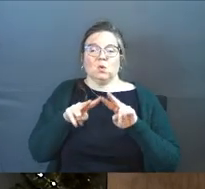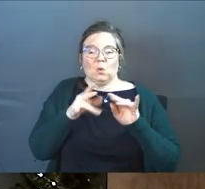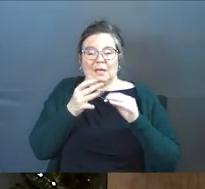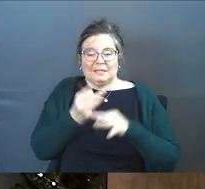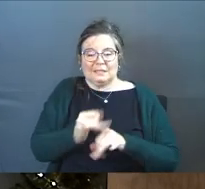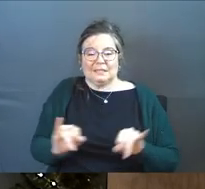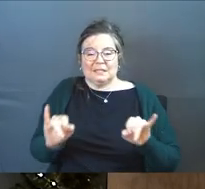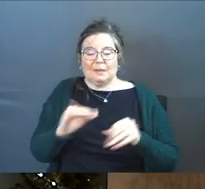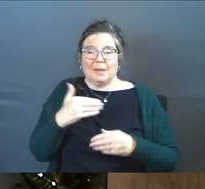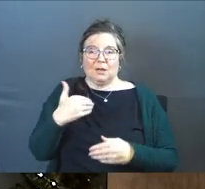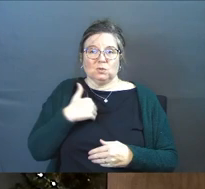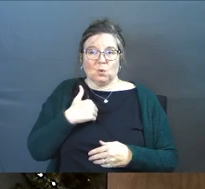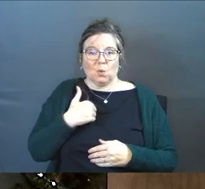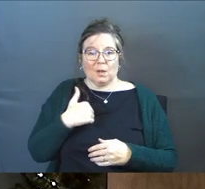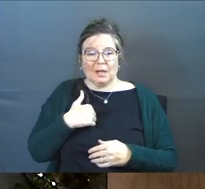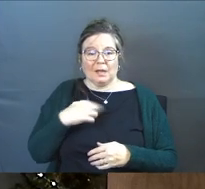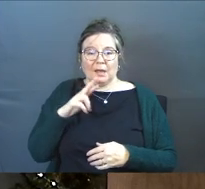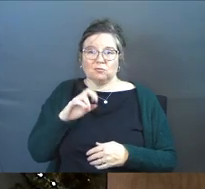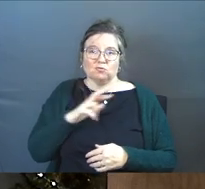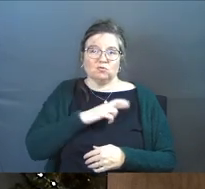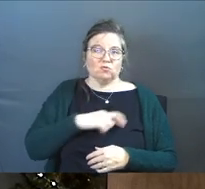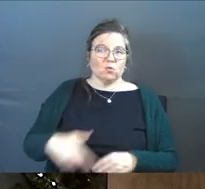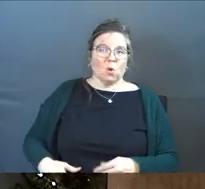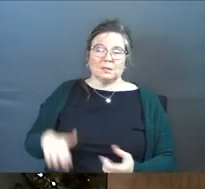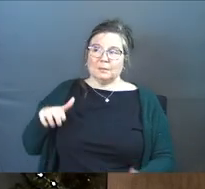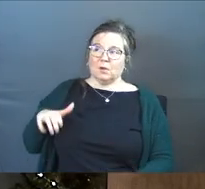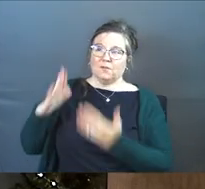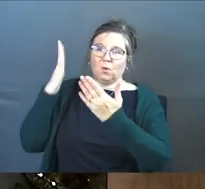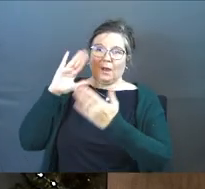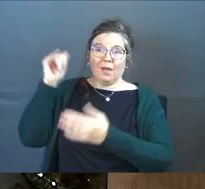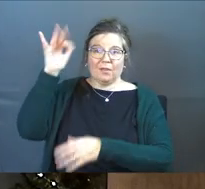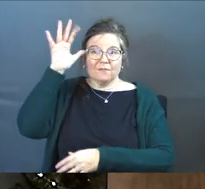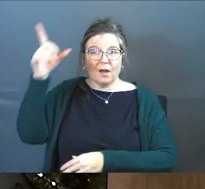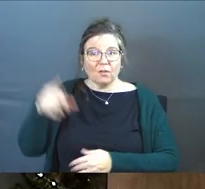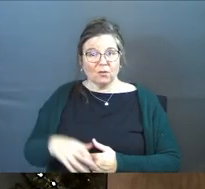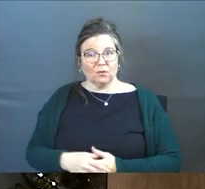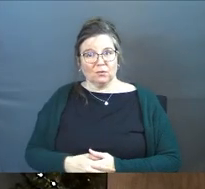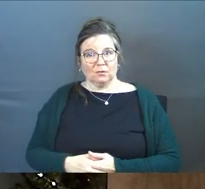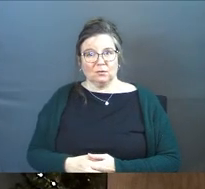an independent soul, as royalty before God the Father.